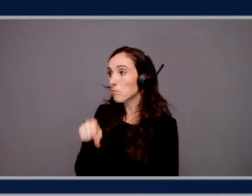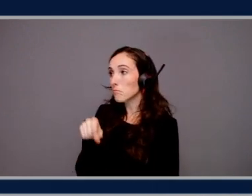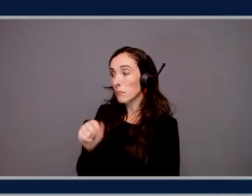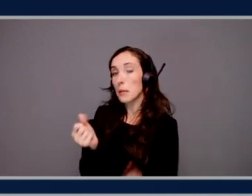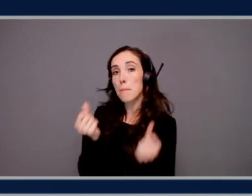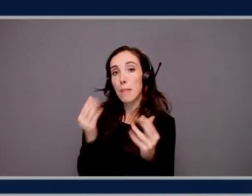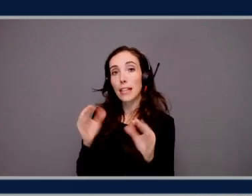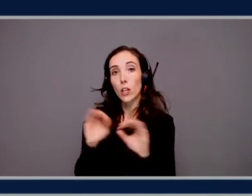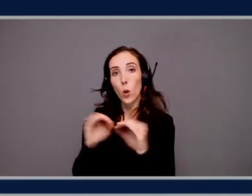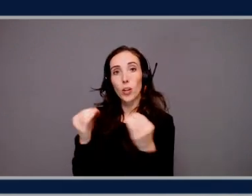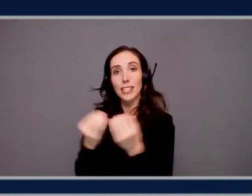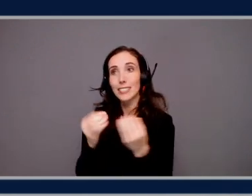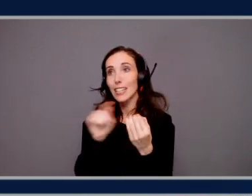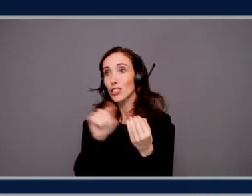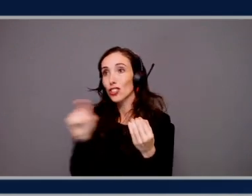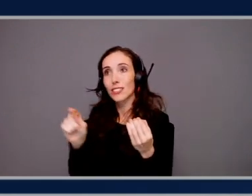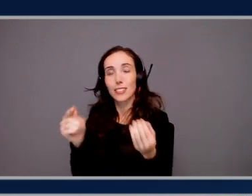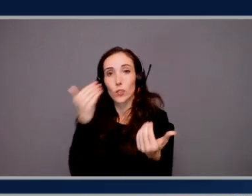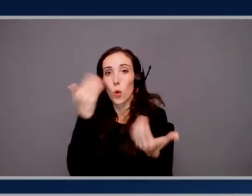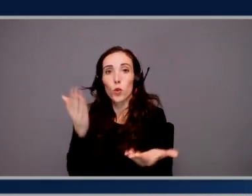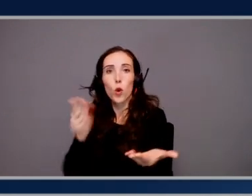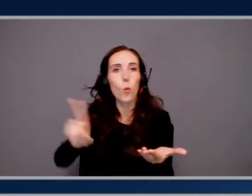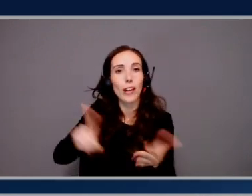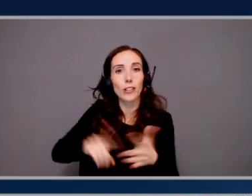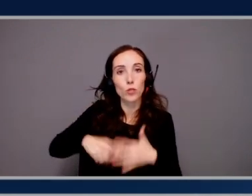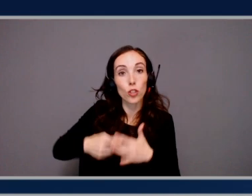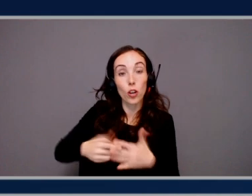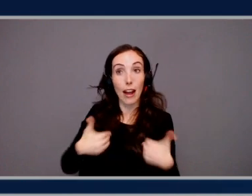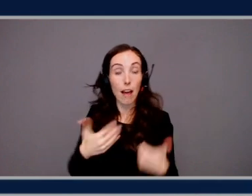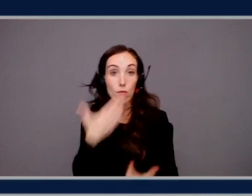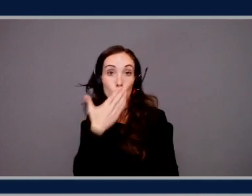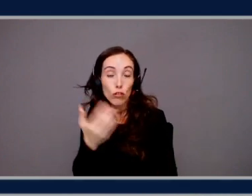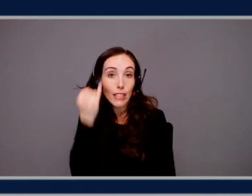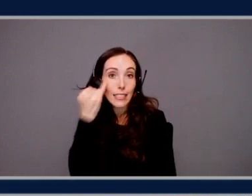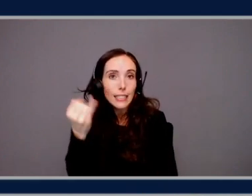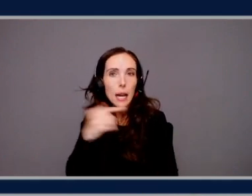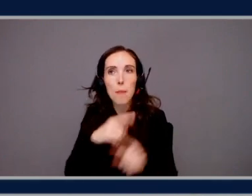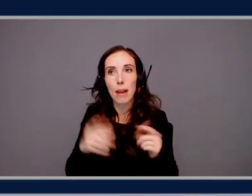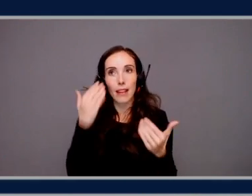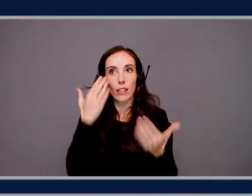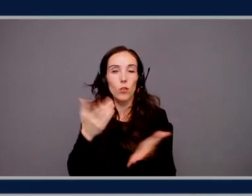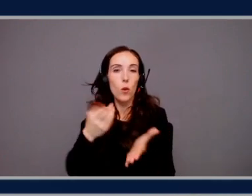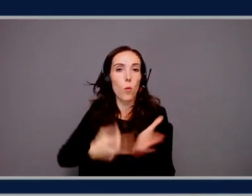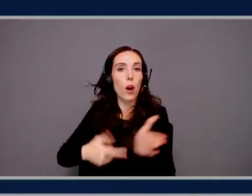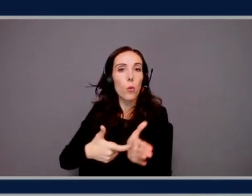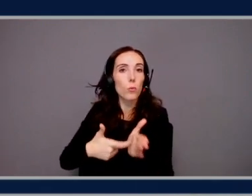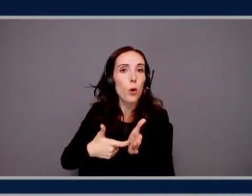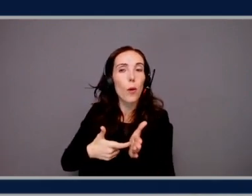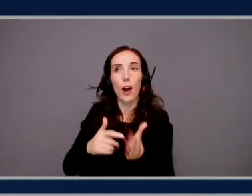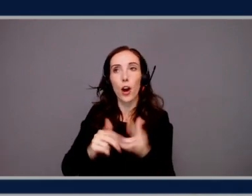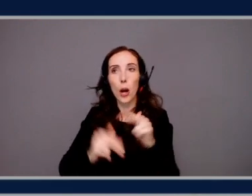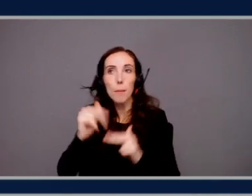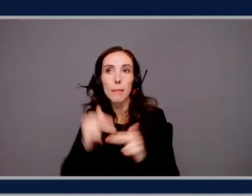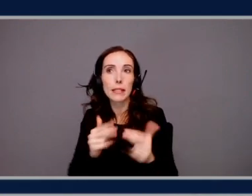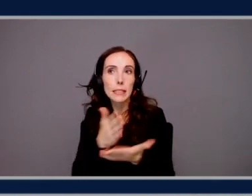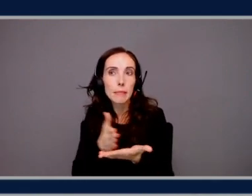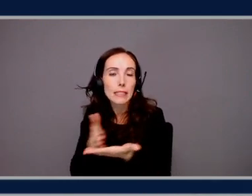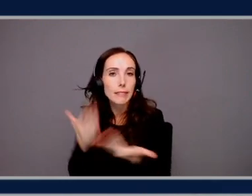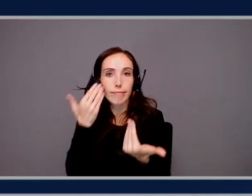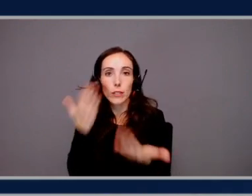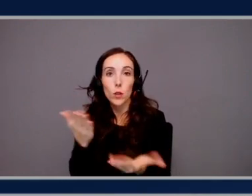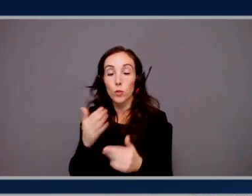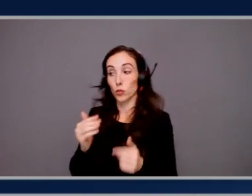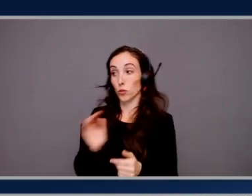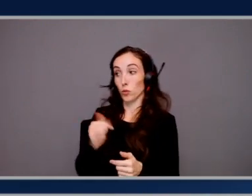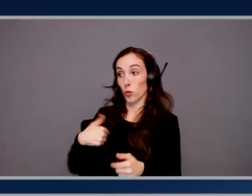they don't know where to start. They have this great idea. They don't know what it's going to take. They don't know all the building blocks and pieces. And so partners like us, we've had